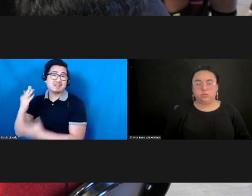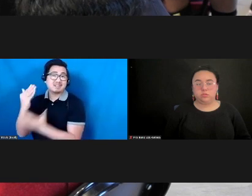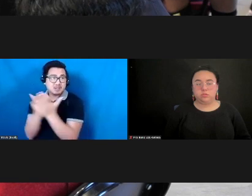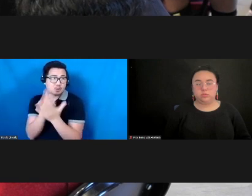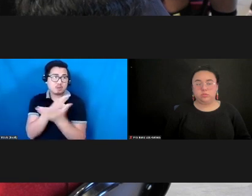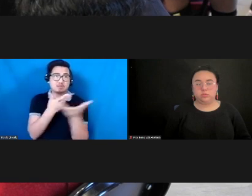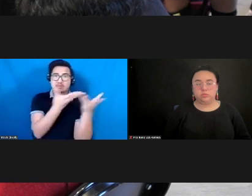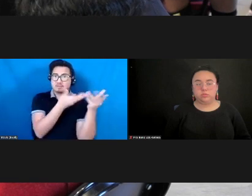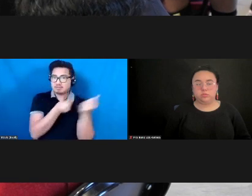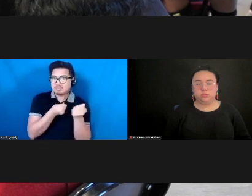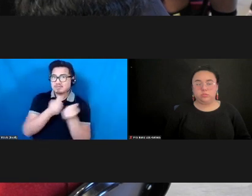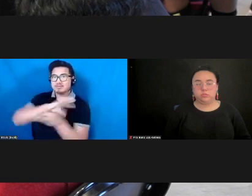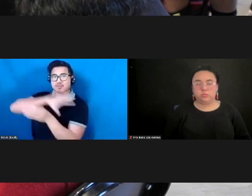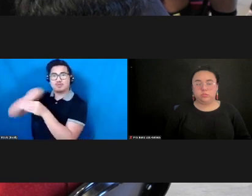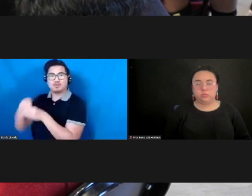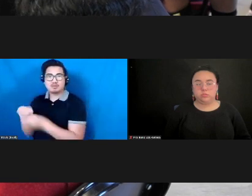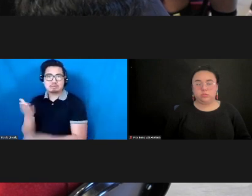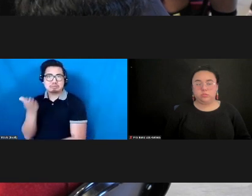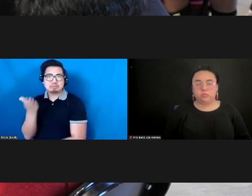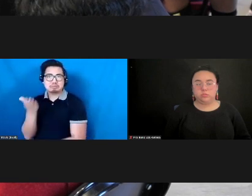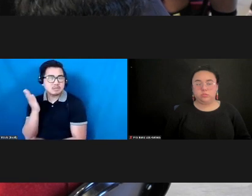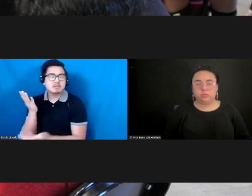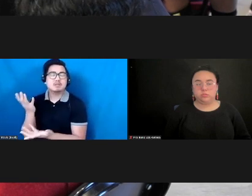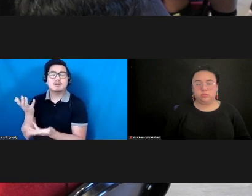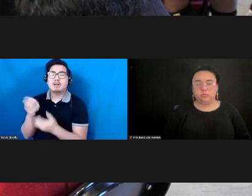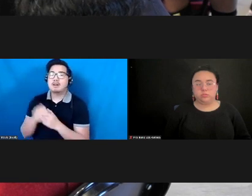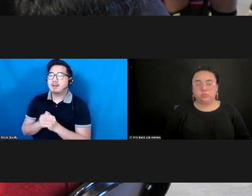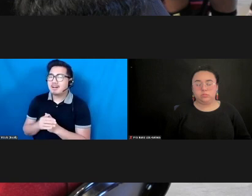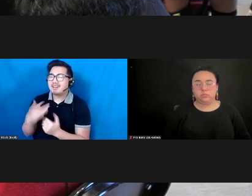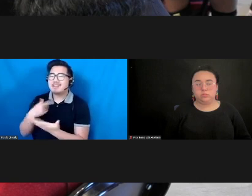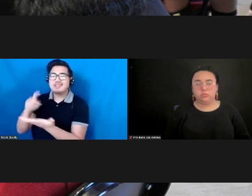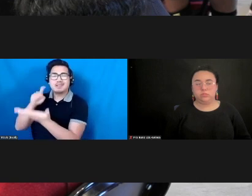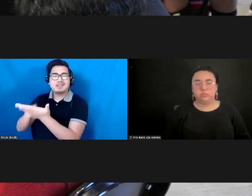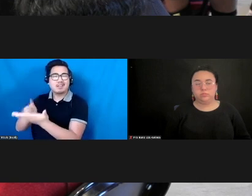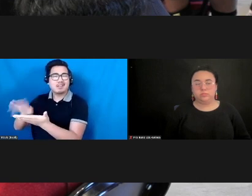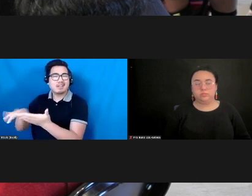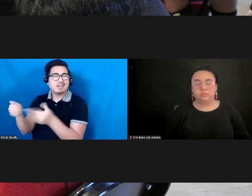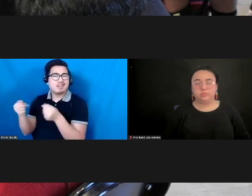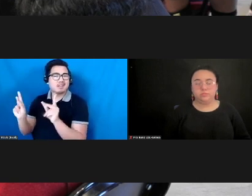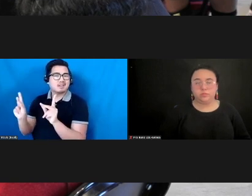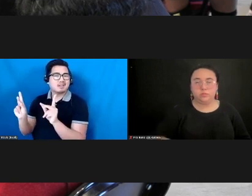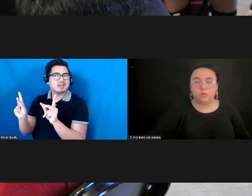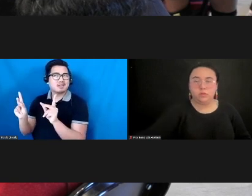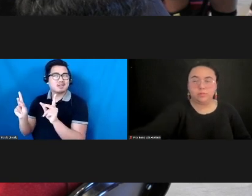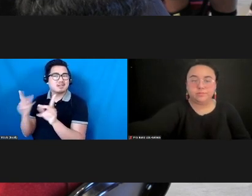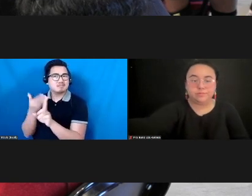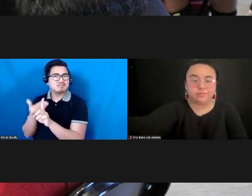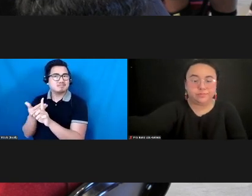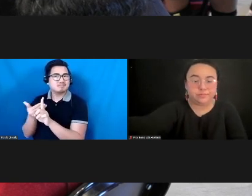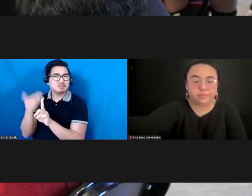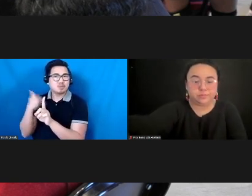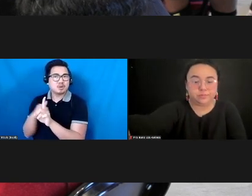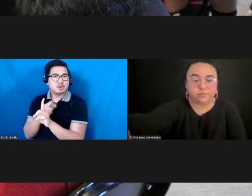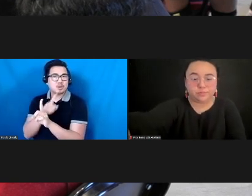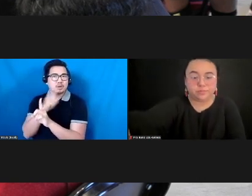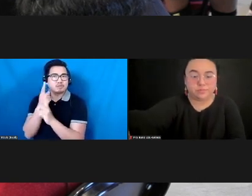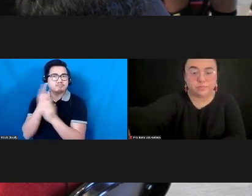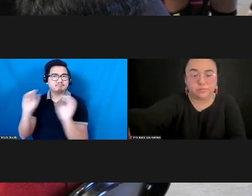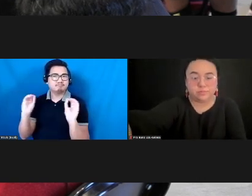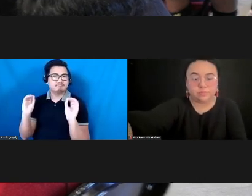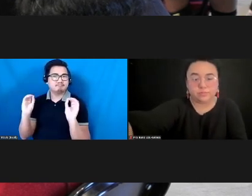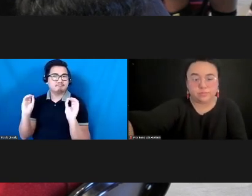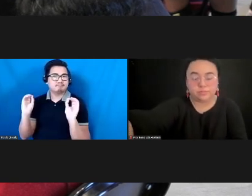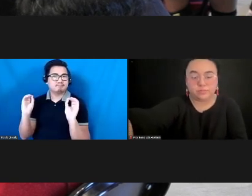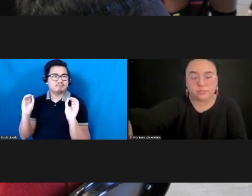And so I've found that that was an opportunity that maybe wasn't there before because people had to have the turnover